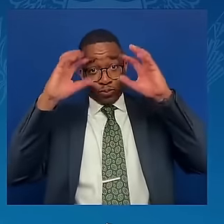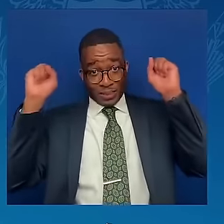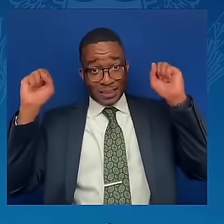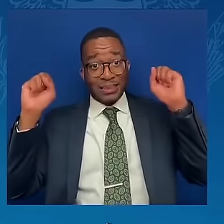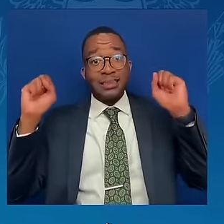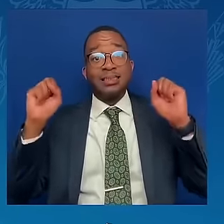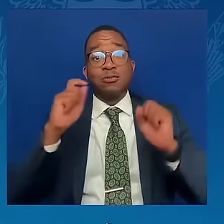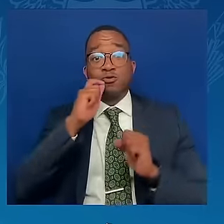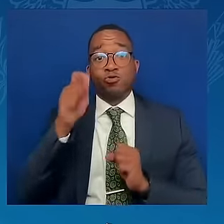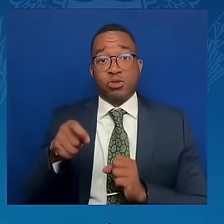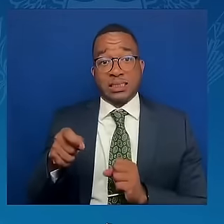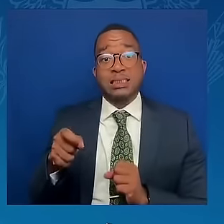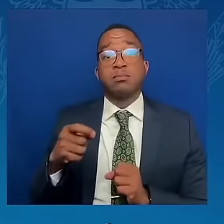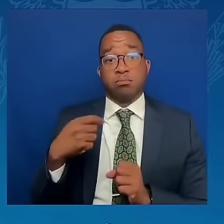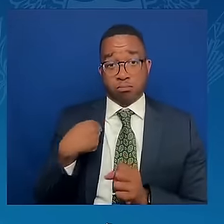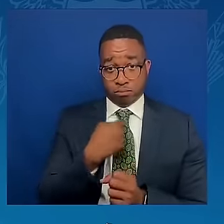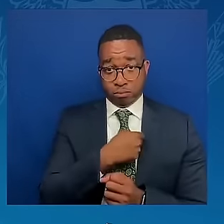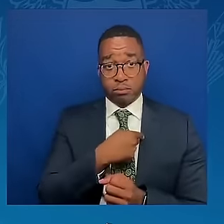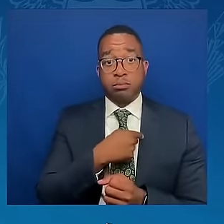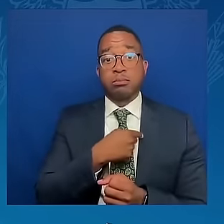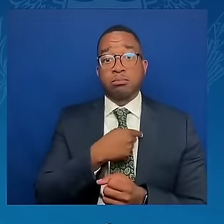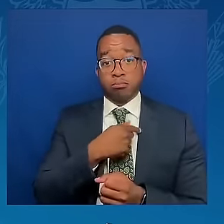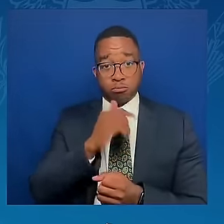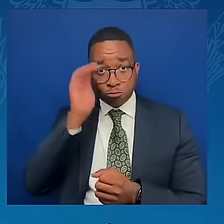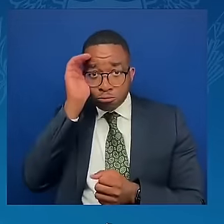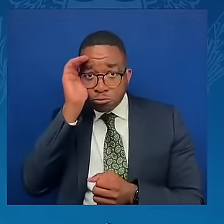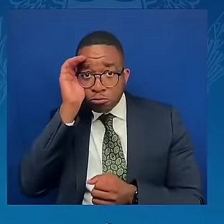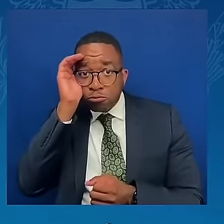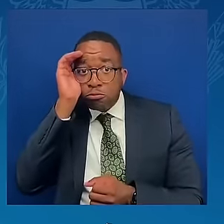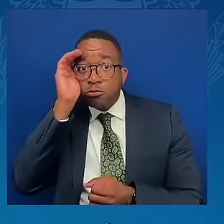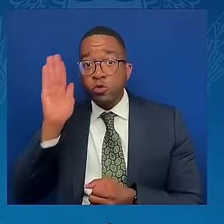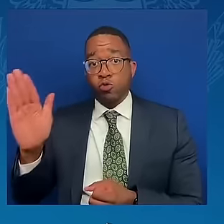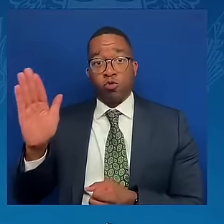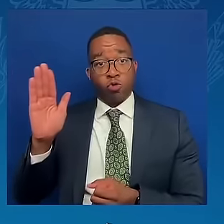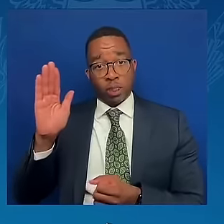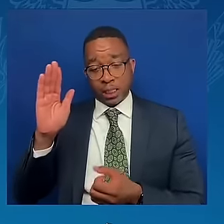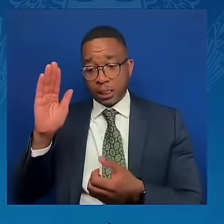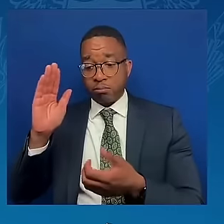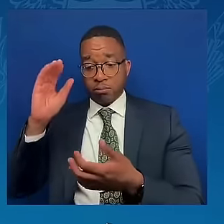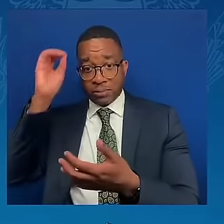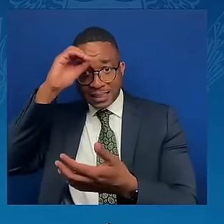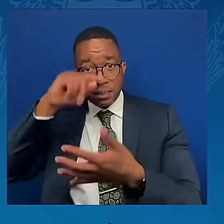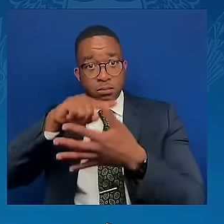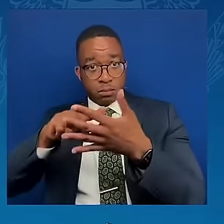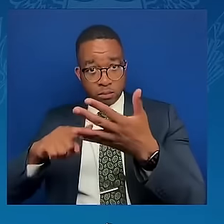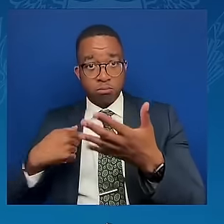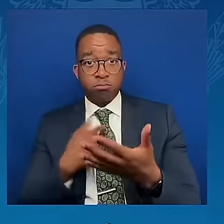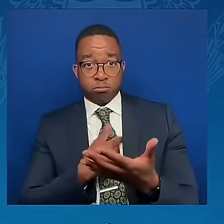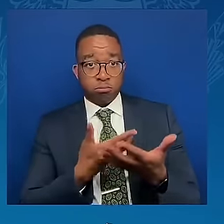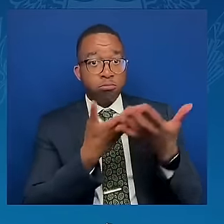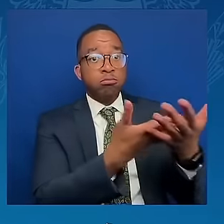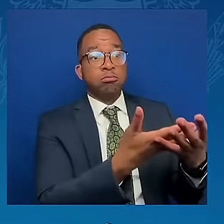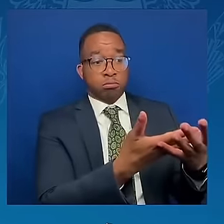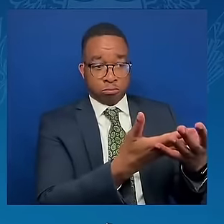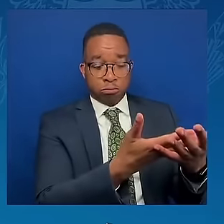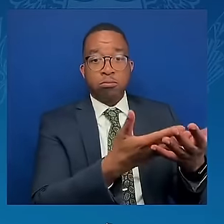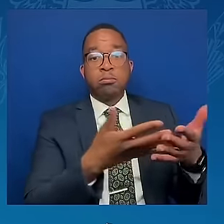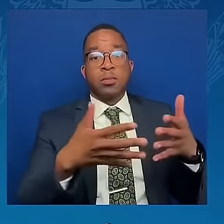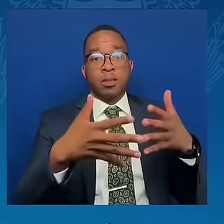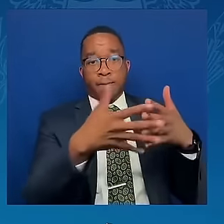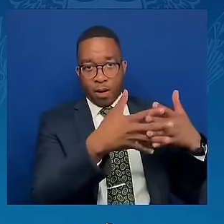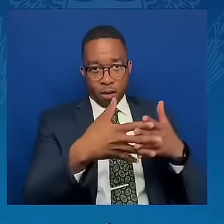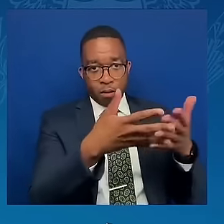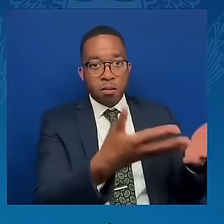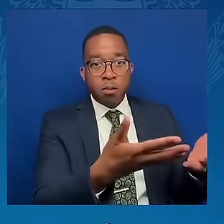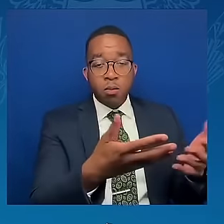and an end to the suffering of the Ukrainian people. And let us all then commit to the imperative of